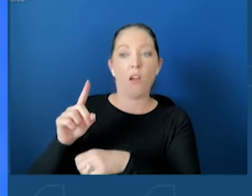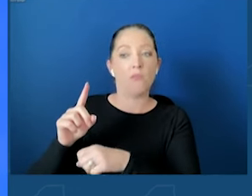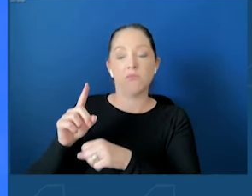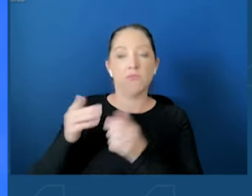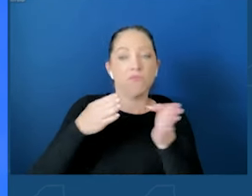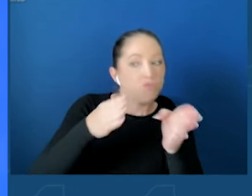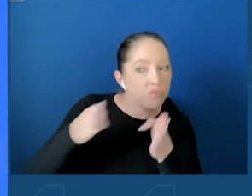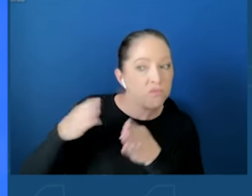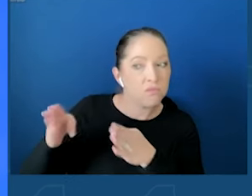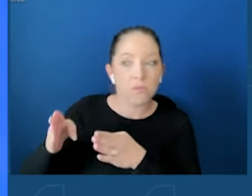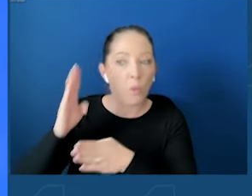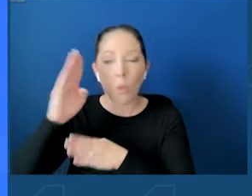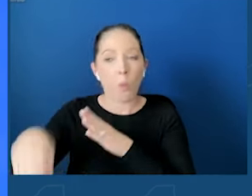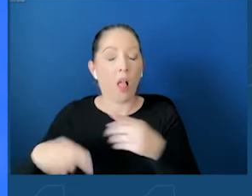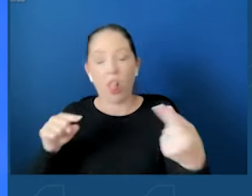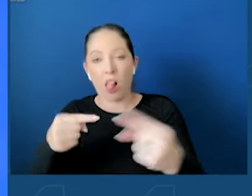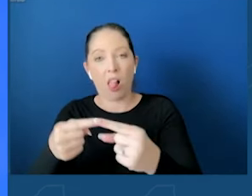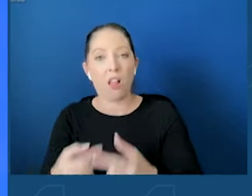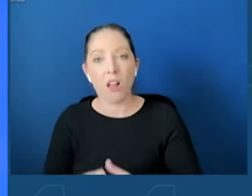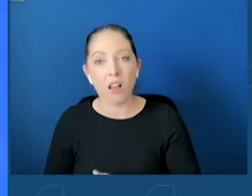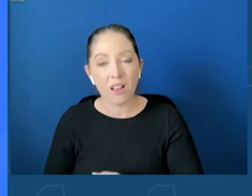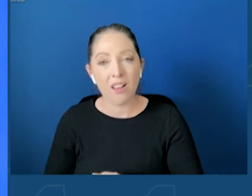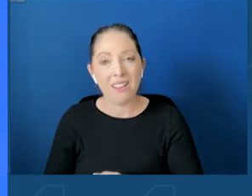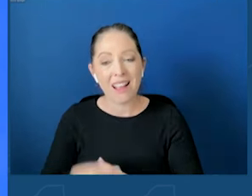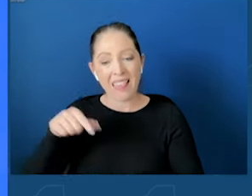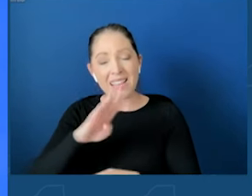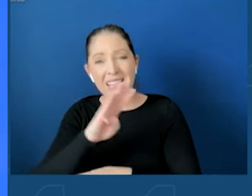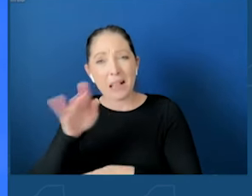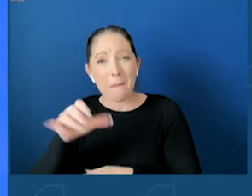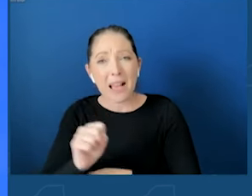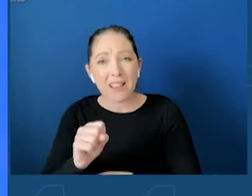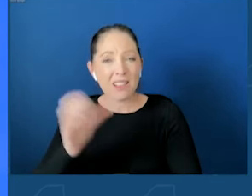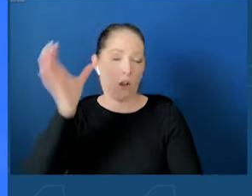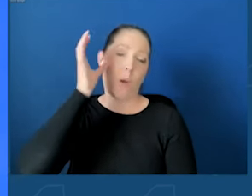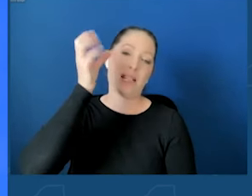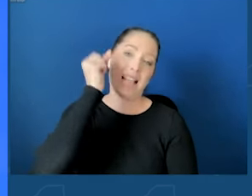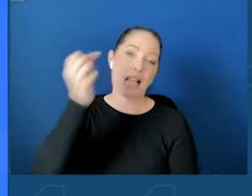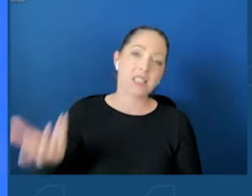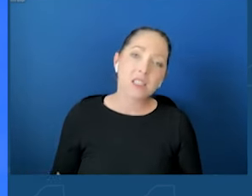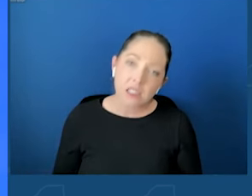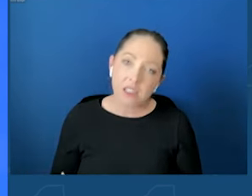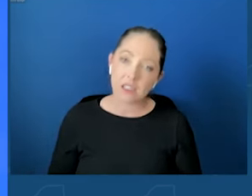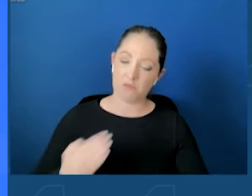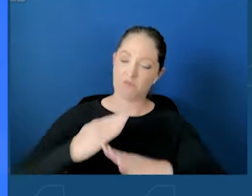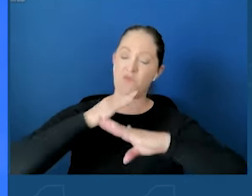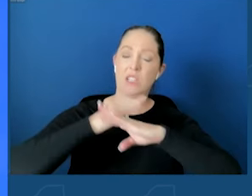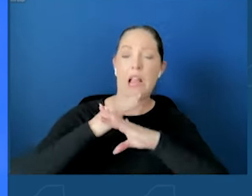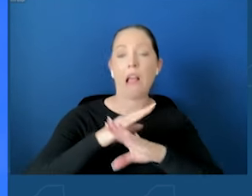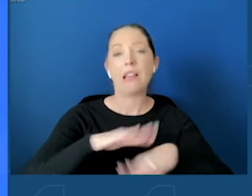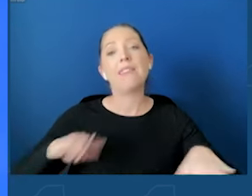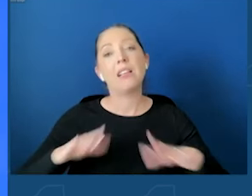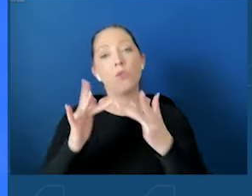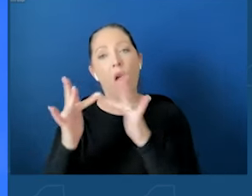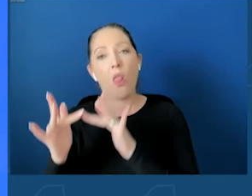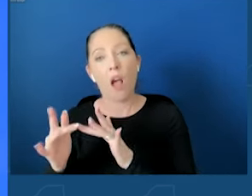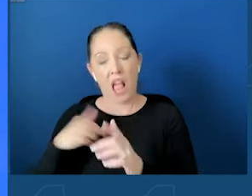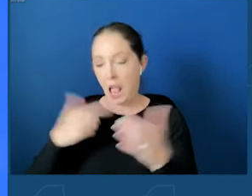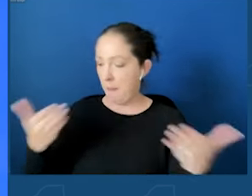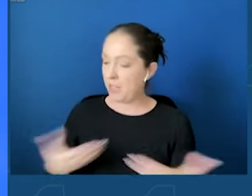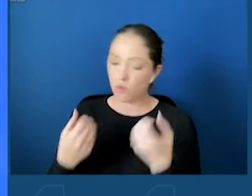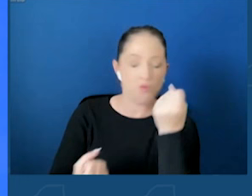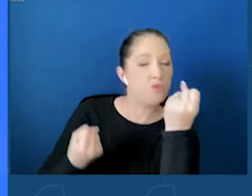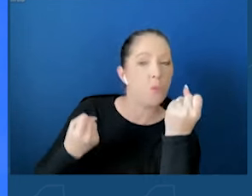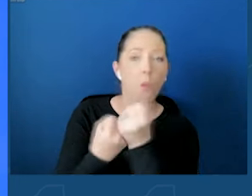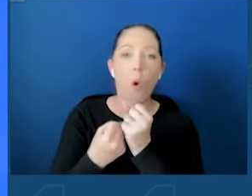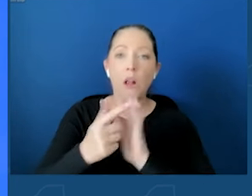them. These bills are common sense solutions to protect children online. And I am here to support this legislation because